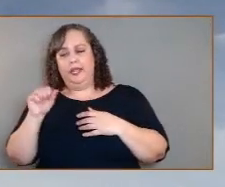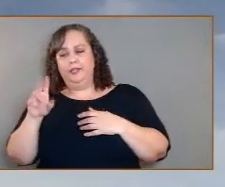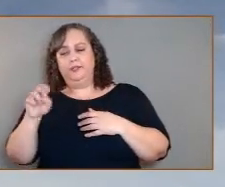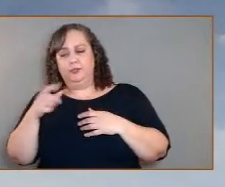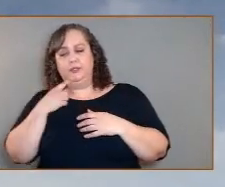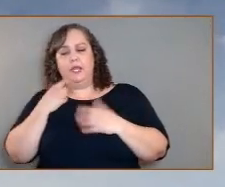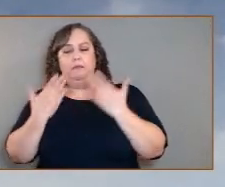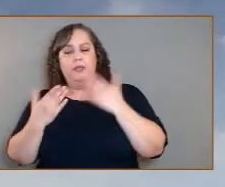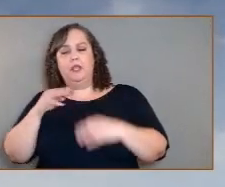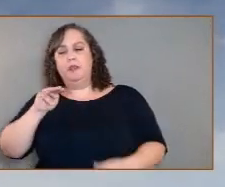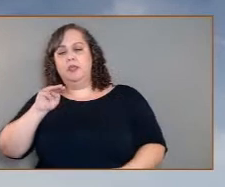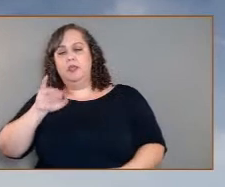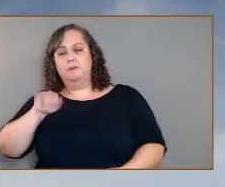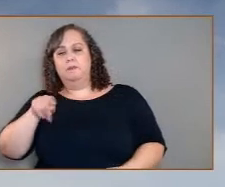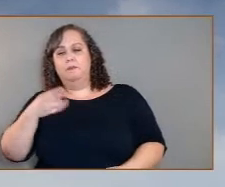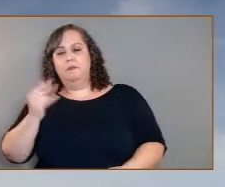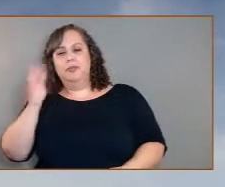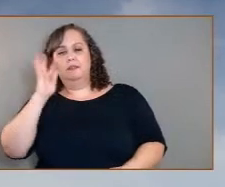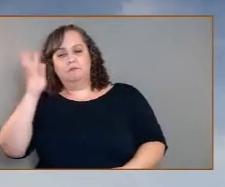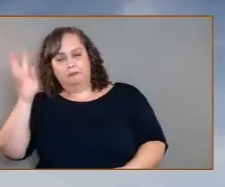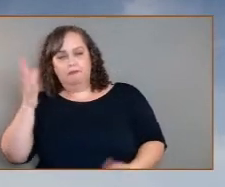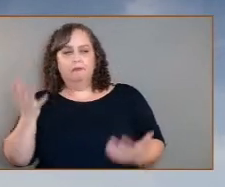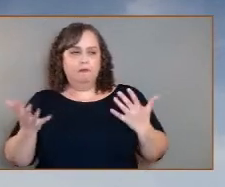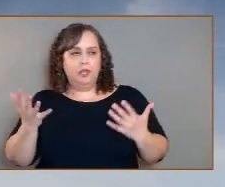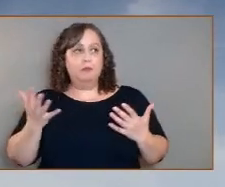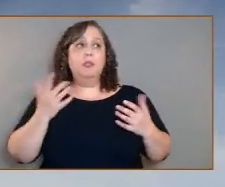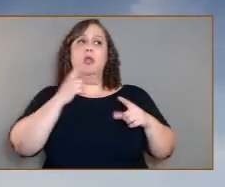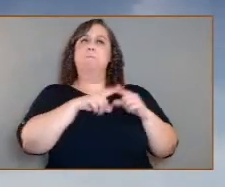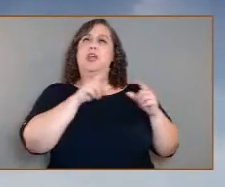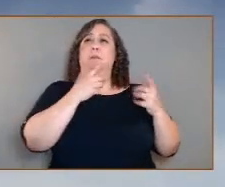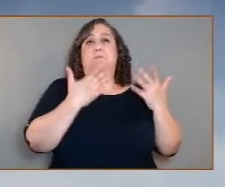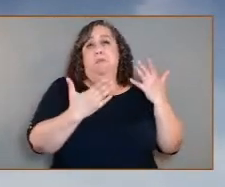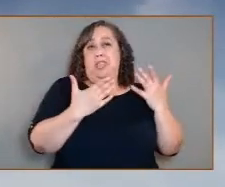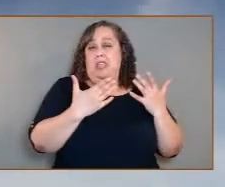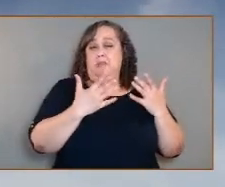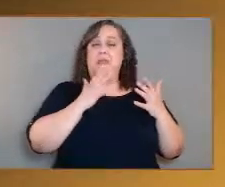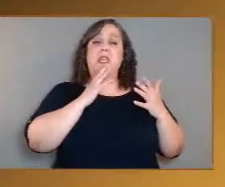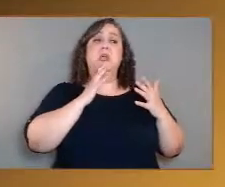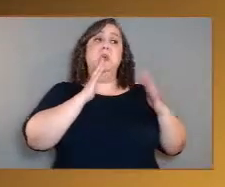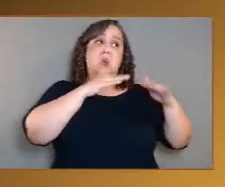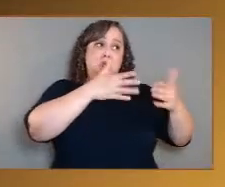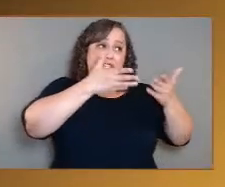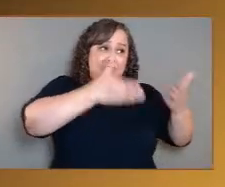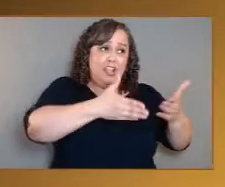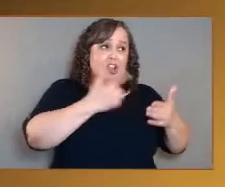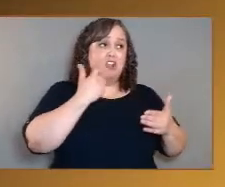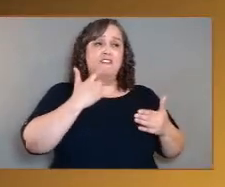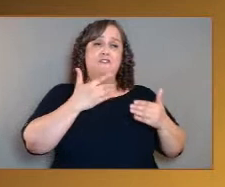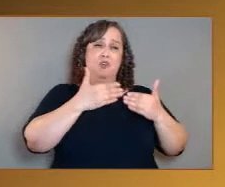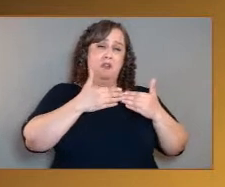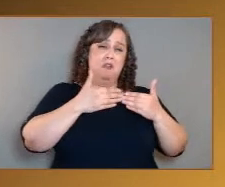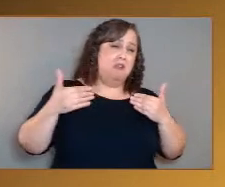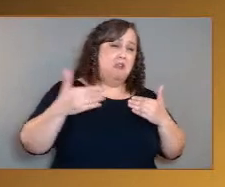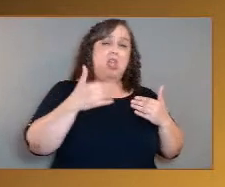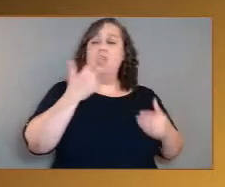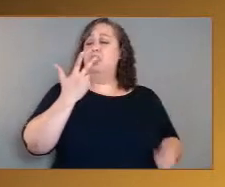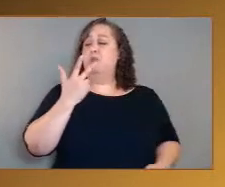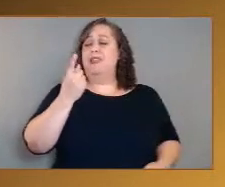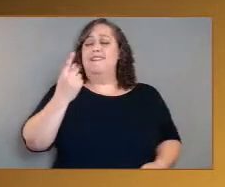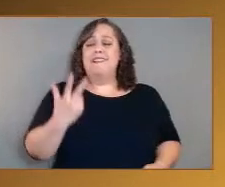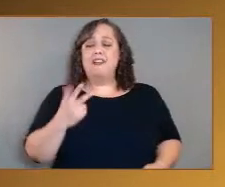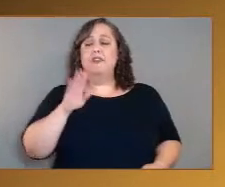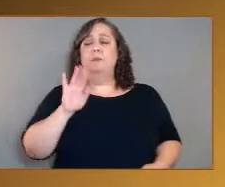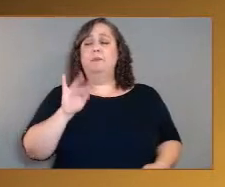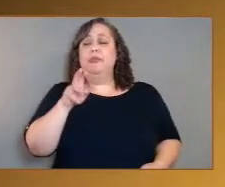it does, Venus could have harored oceans for three and a half billion years. What Da Vinci Plus will do is measure that ratio at ex